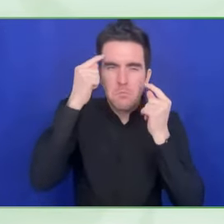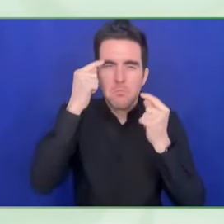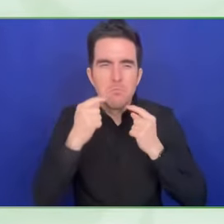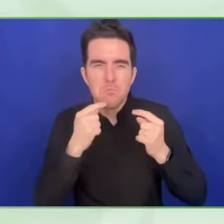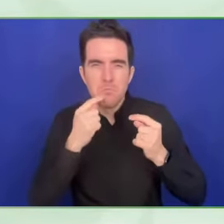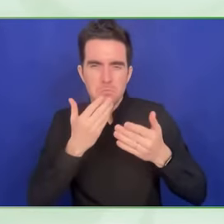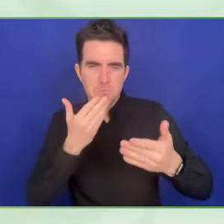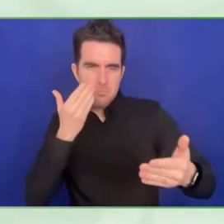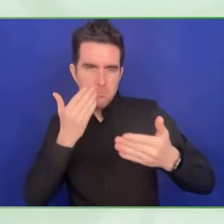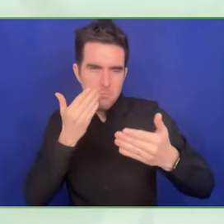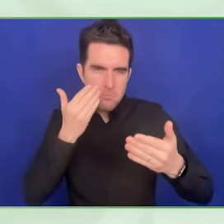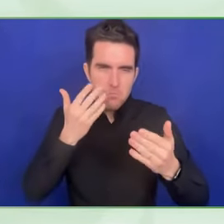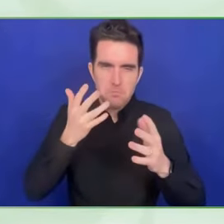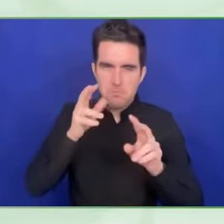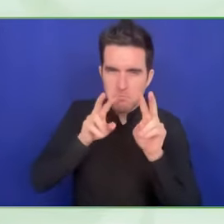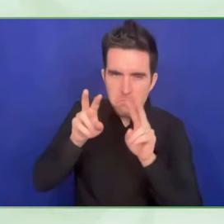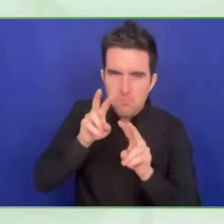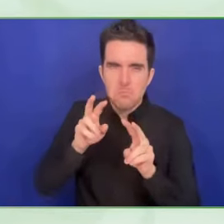wearing dark glasses,